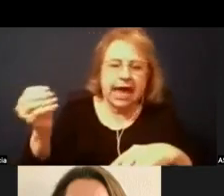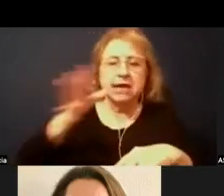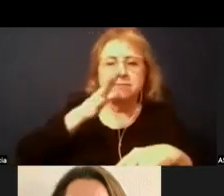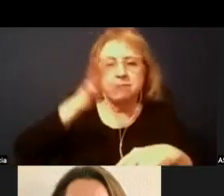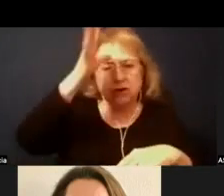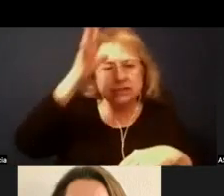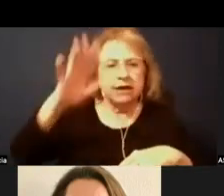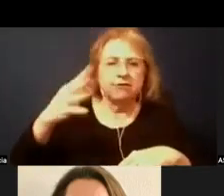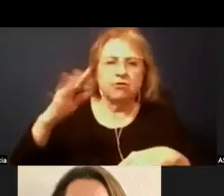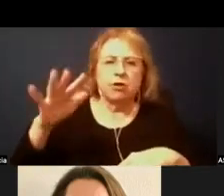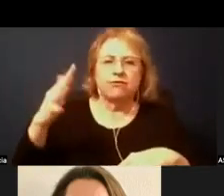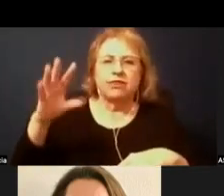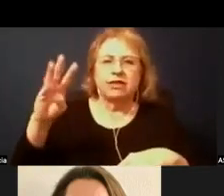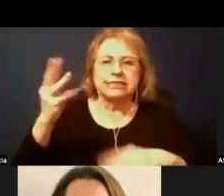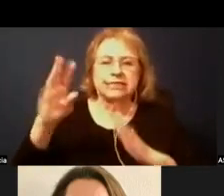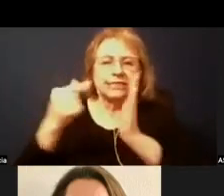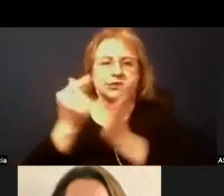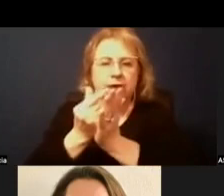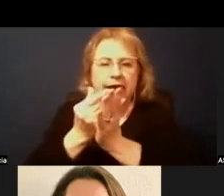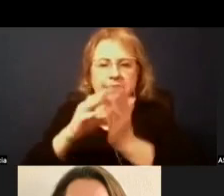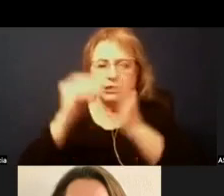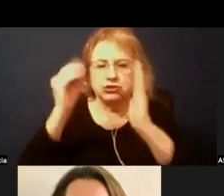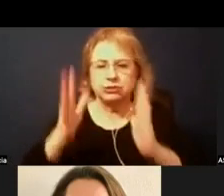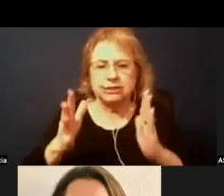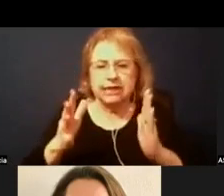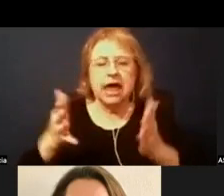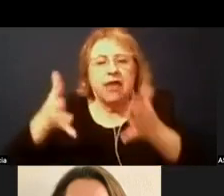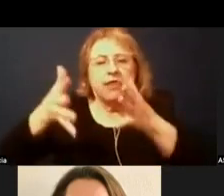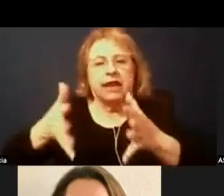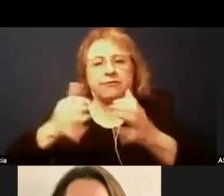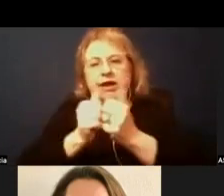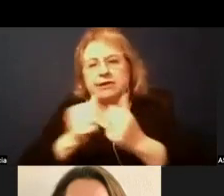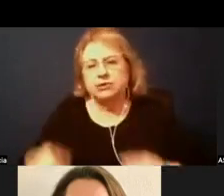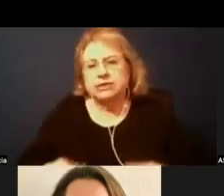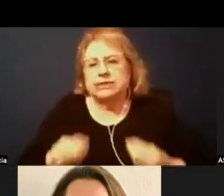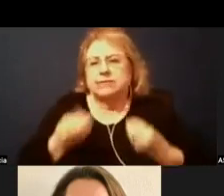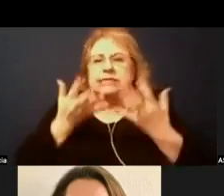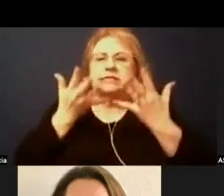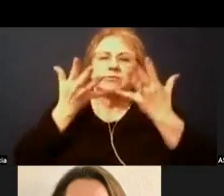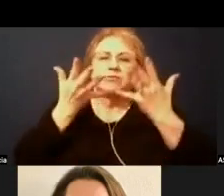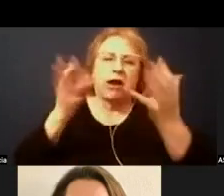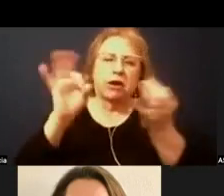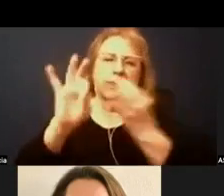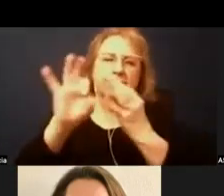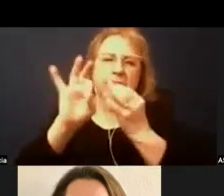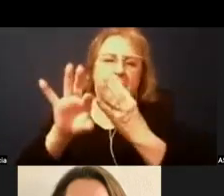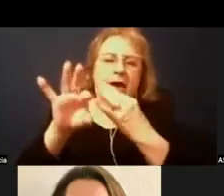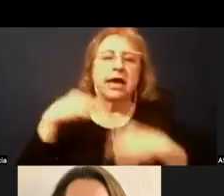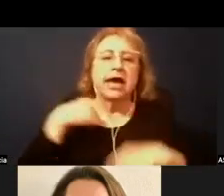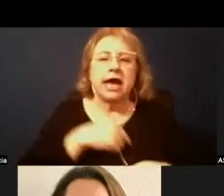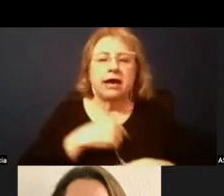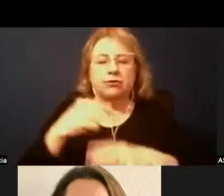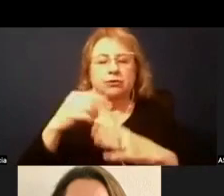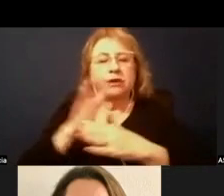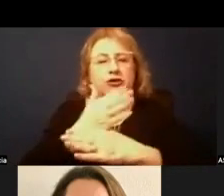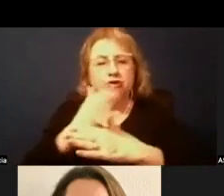students. It was just a wonderful visit. They left us with a debrief with some really inspiring feedback, and we'll be sharing detailed report with us